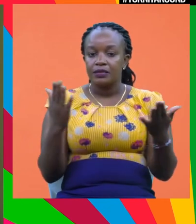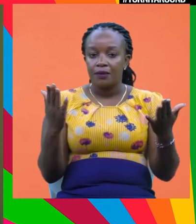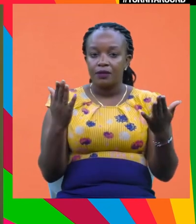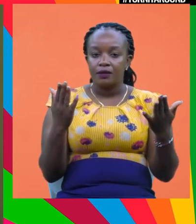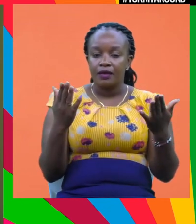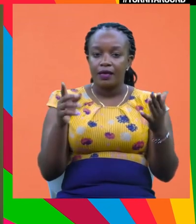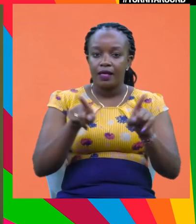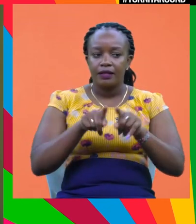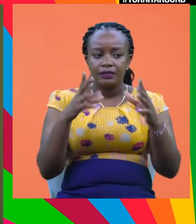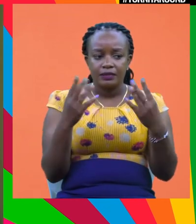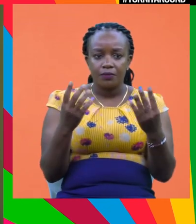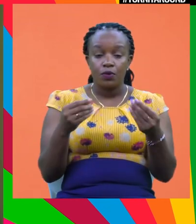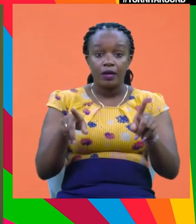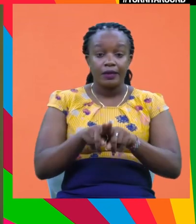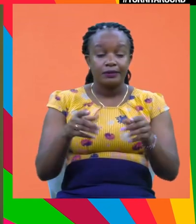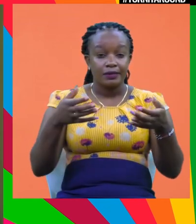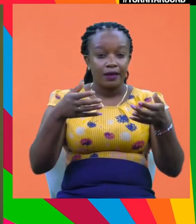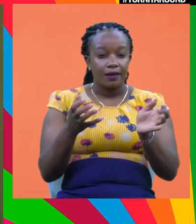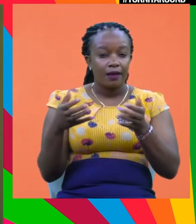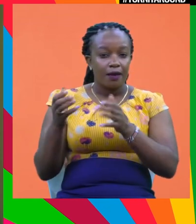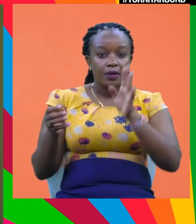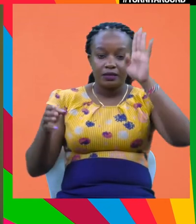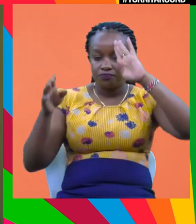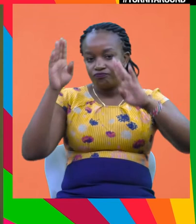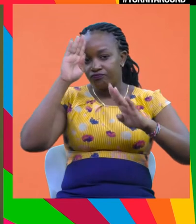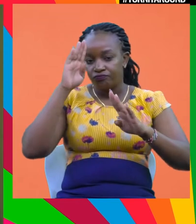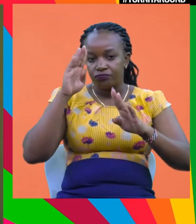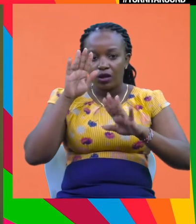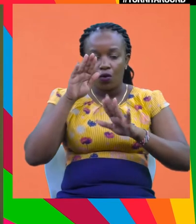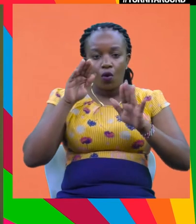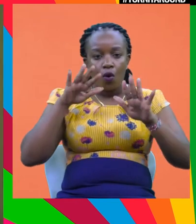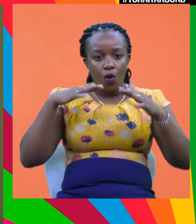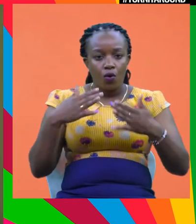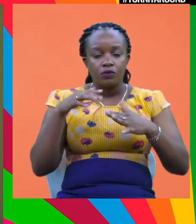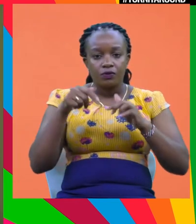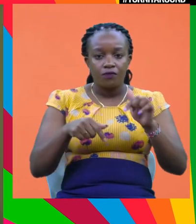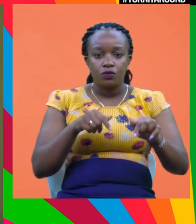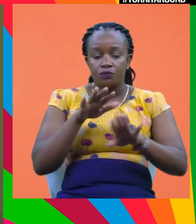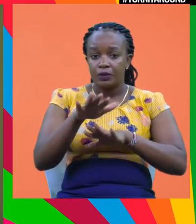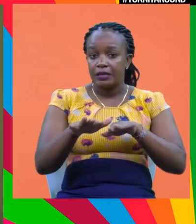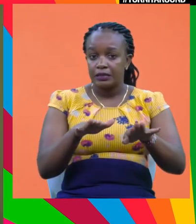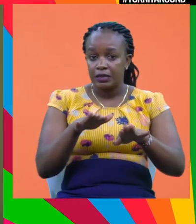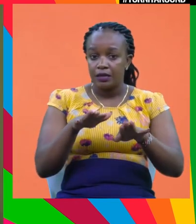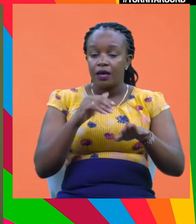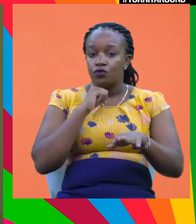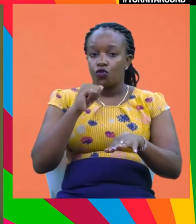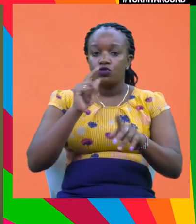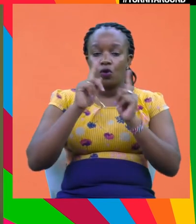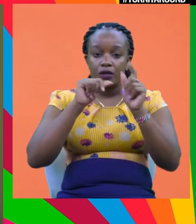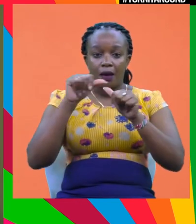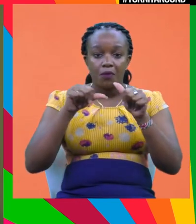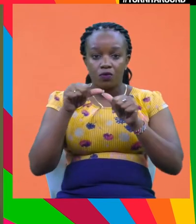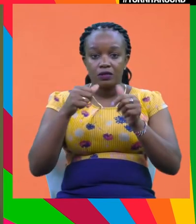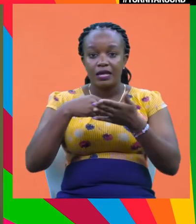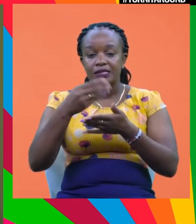something as simple as a company's carbon emissions, carbon footprint. And I'm not even talking about the entire supply chain,